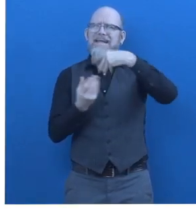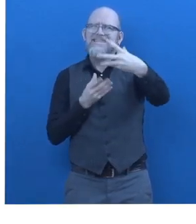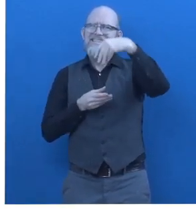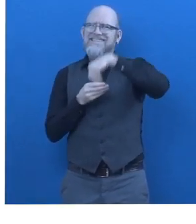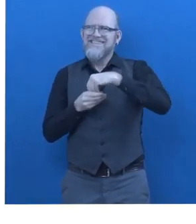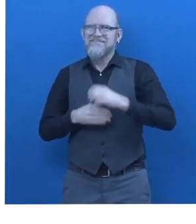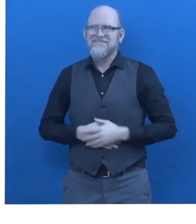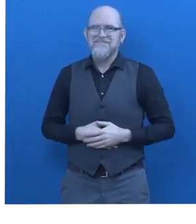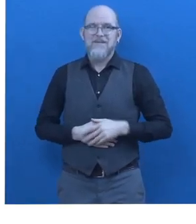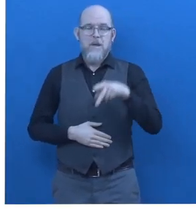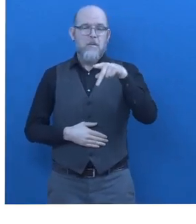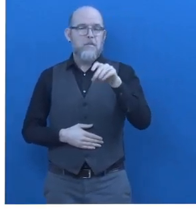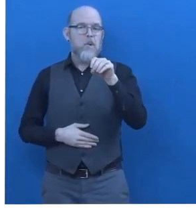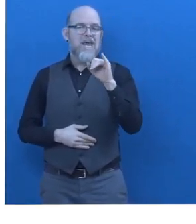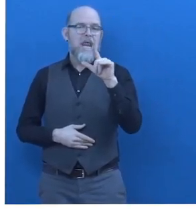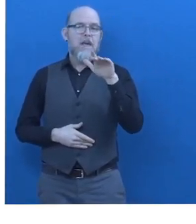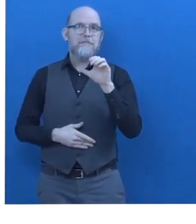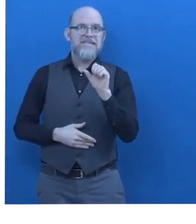how does poi labs work